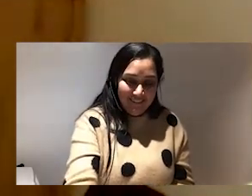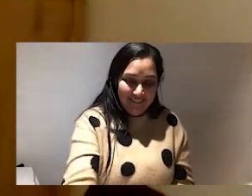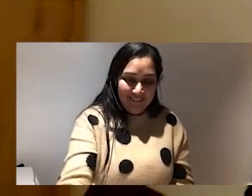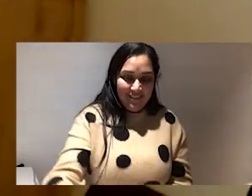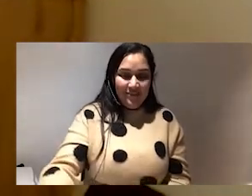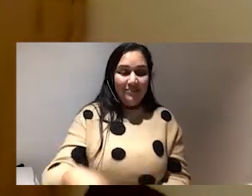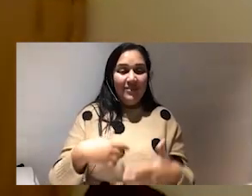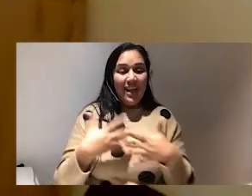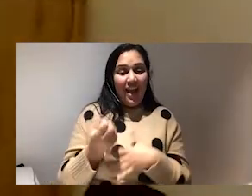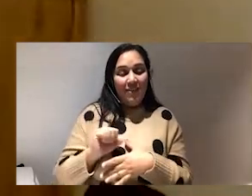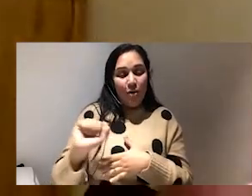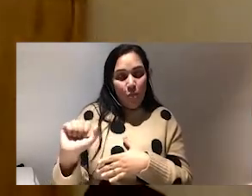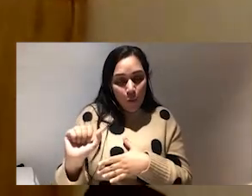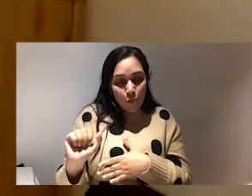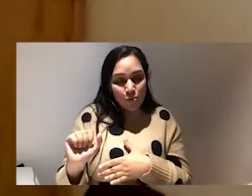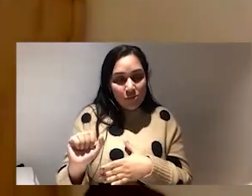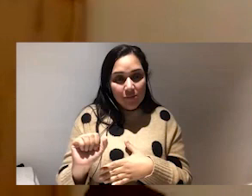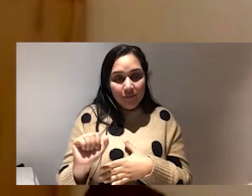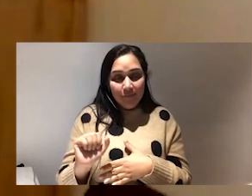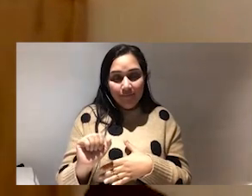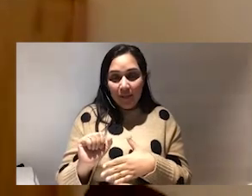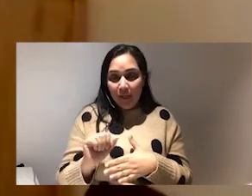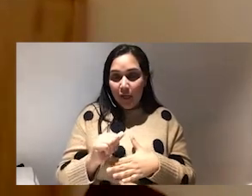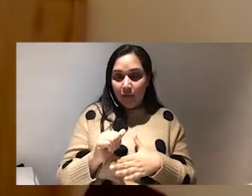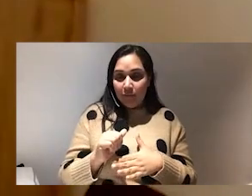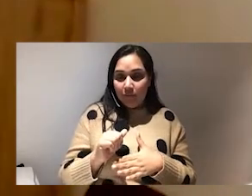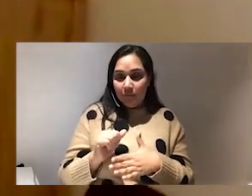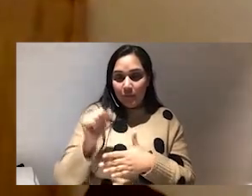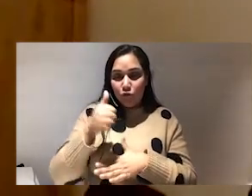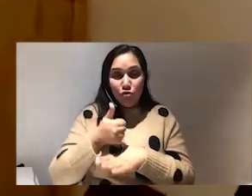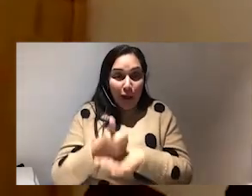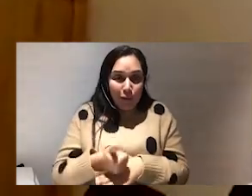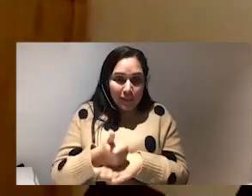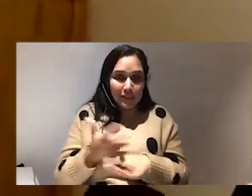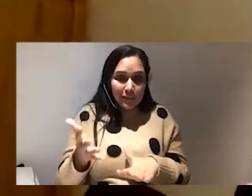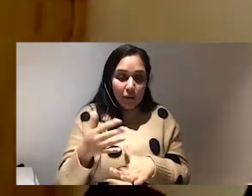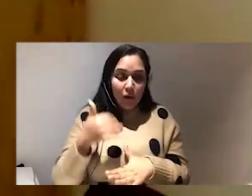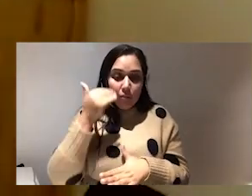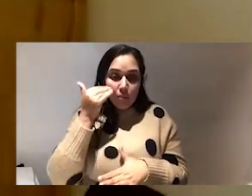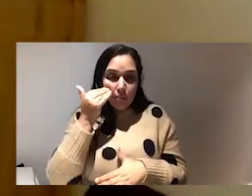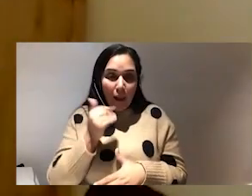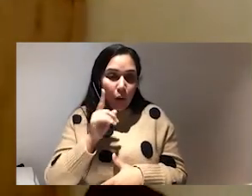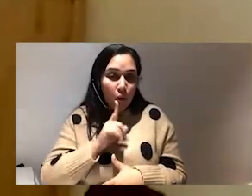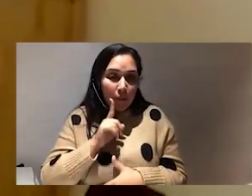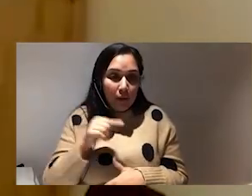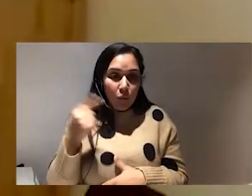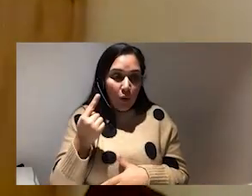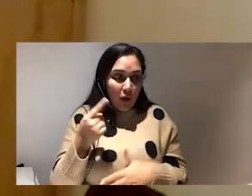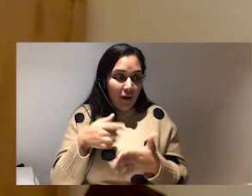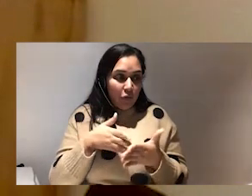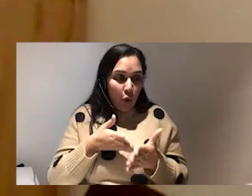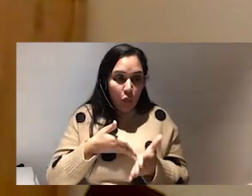those groundings I think of you know black women who have walked this walk before